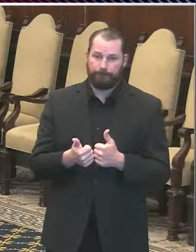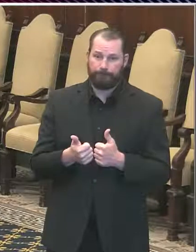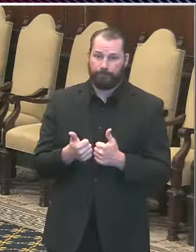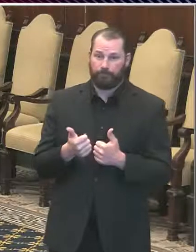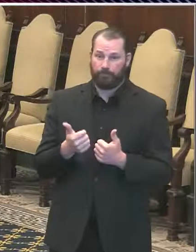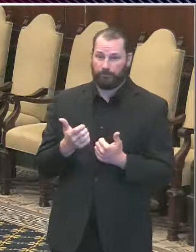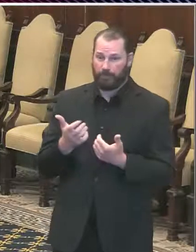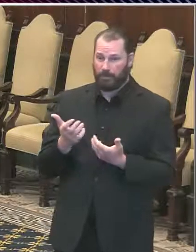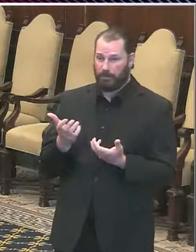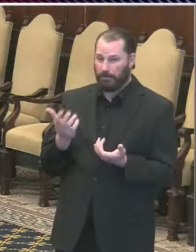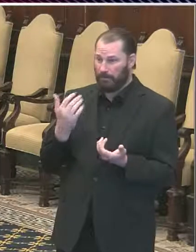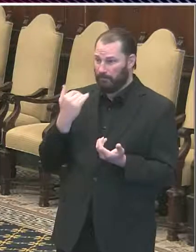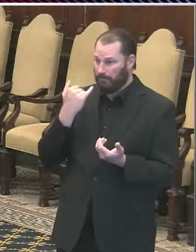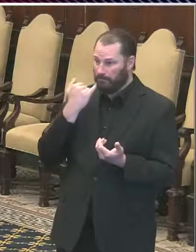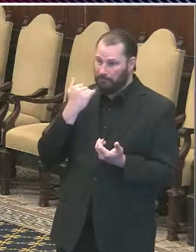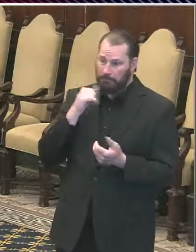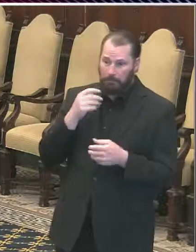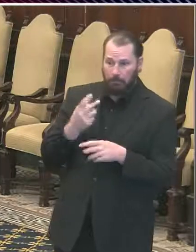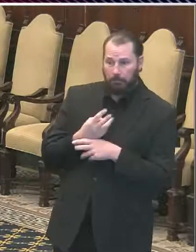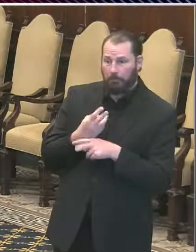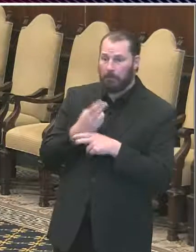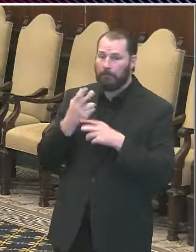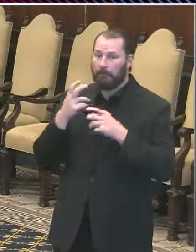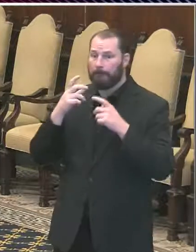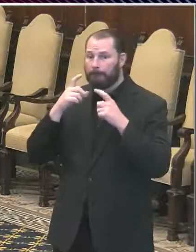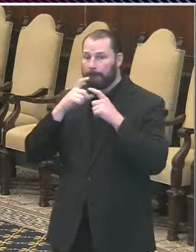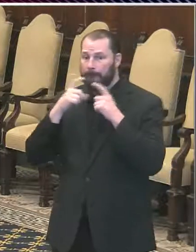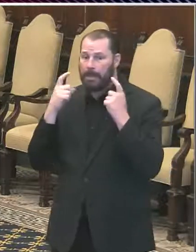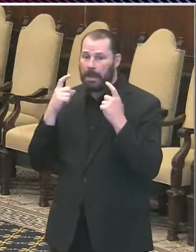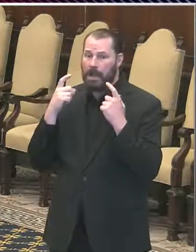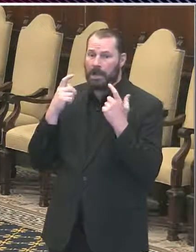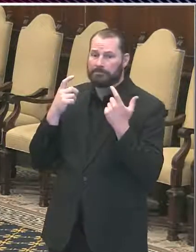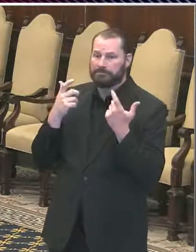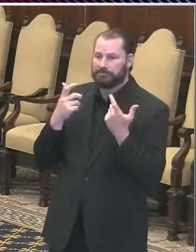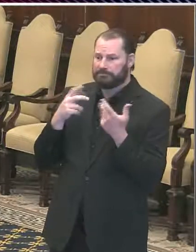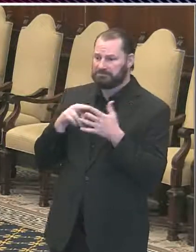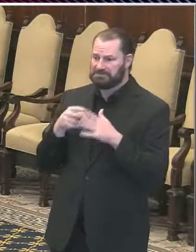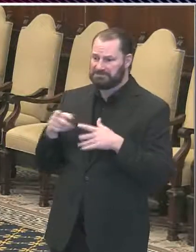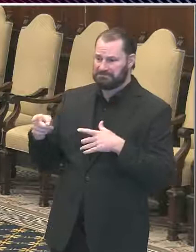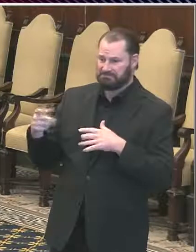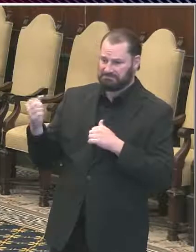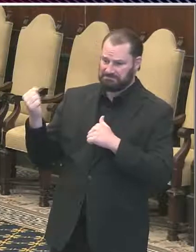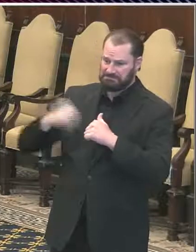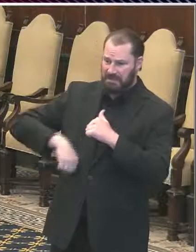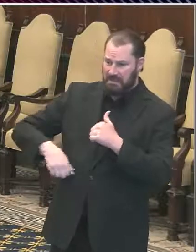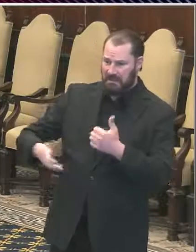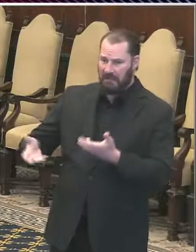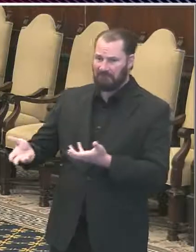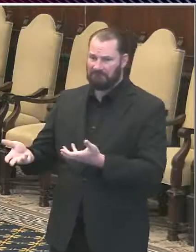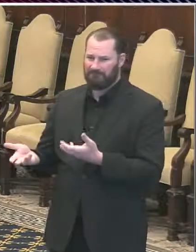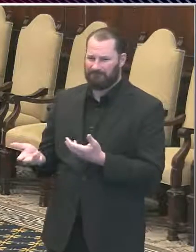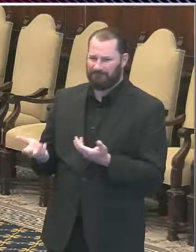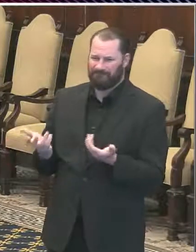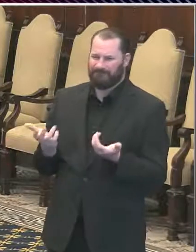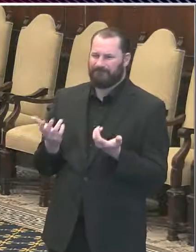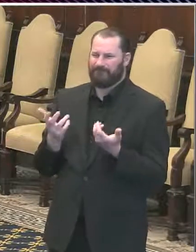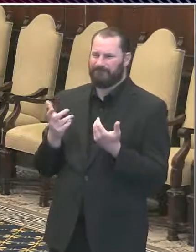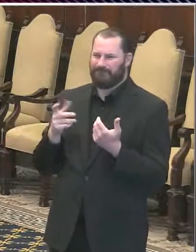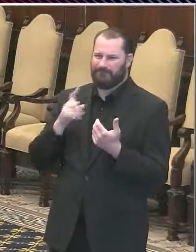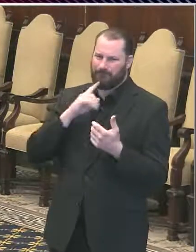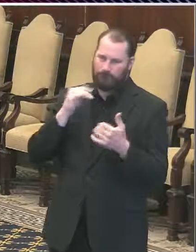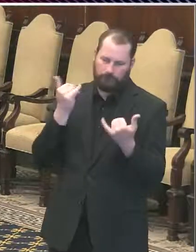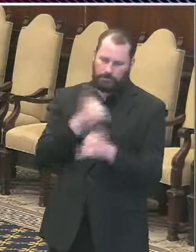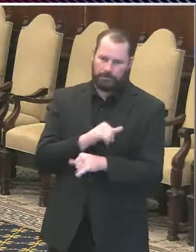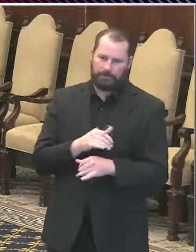guy or a stronger person. You're not. We're all human beings. We're all susceptible to the virus and we can die from it. So I would ask for